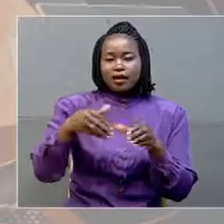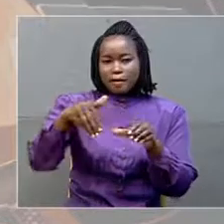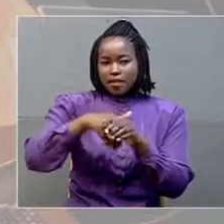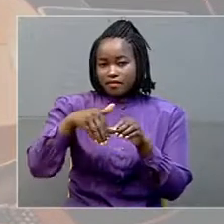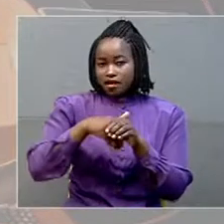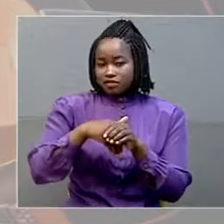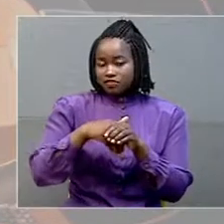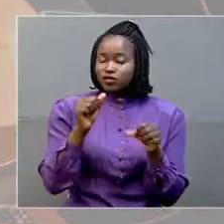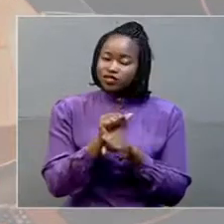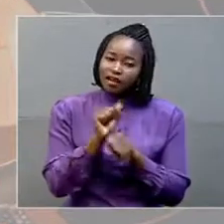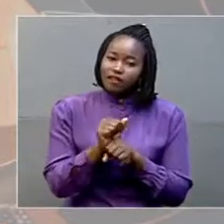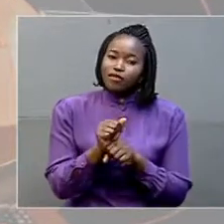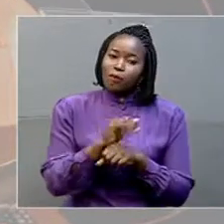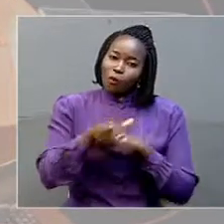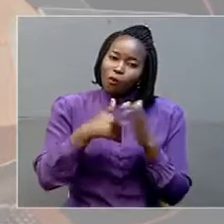testing exercise.